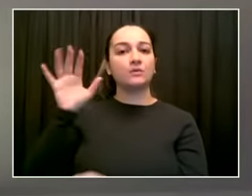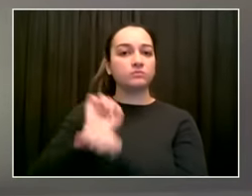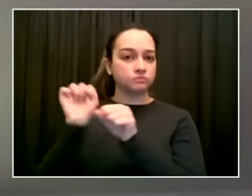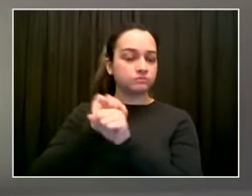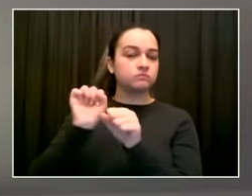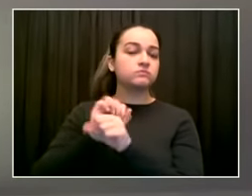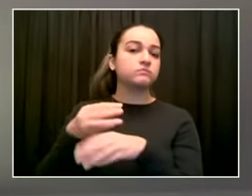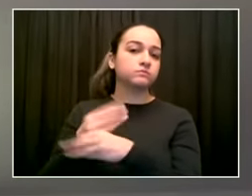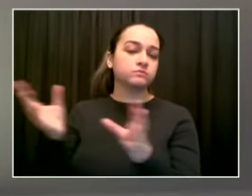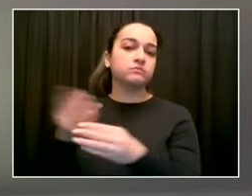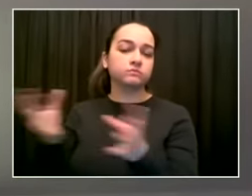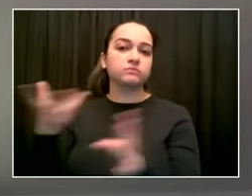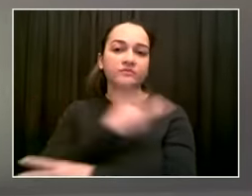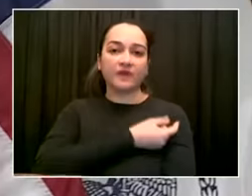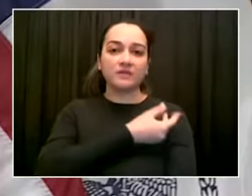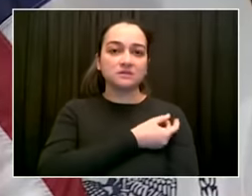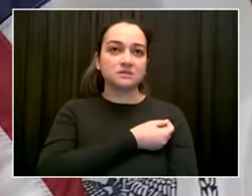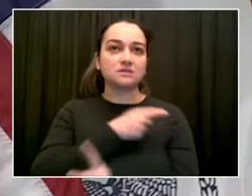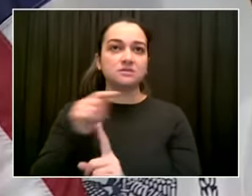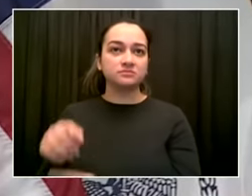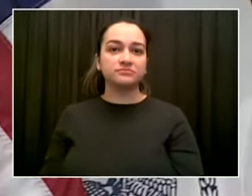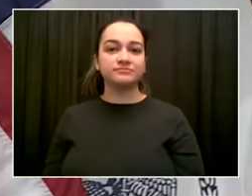Thank you. Thank you. Go ahead, Matt.